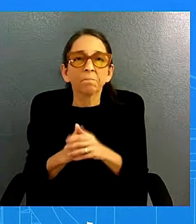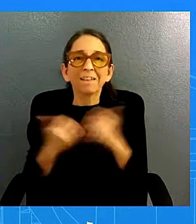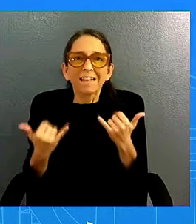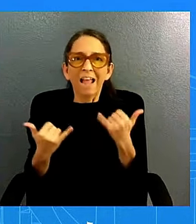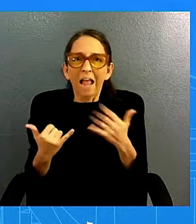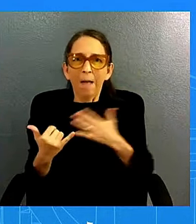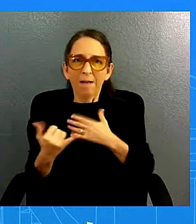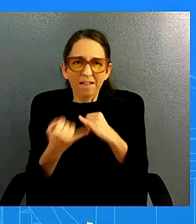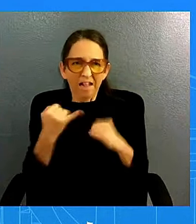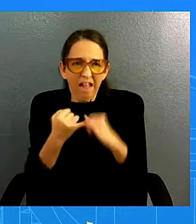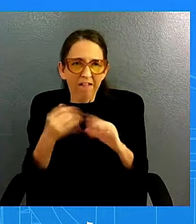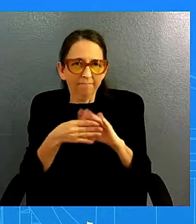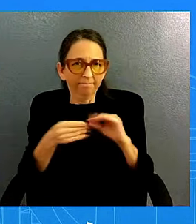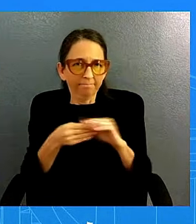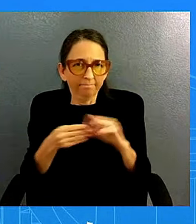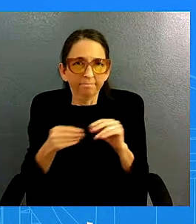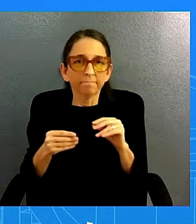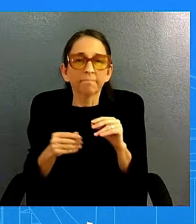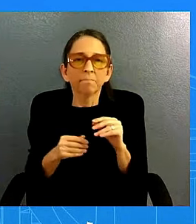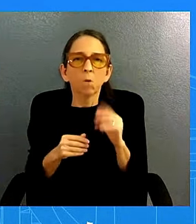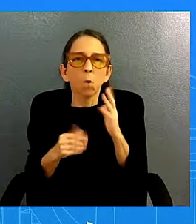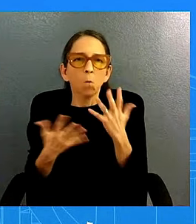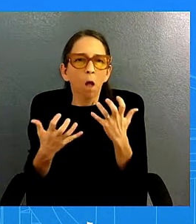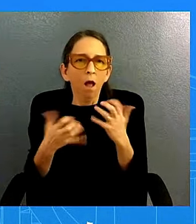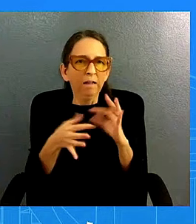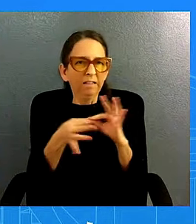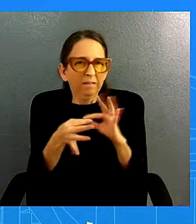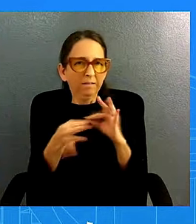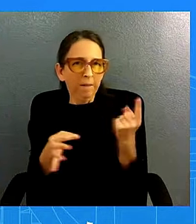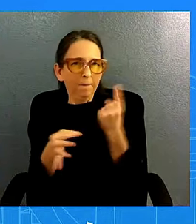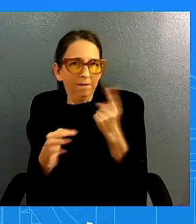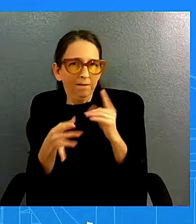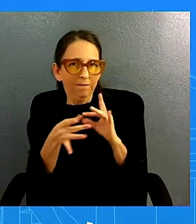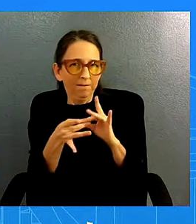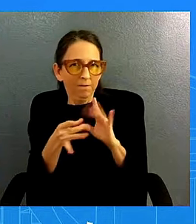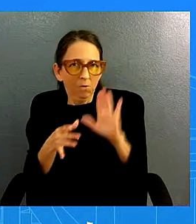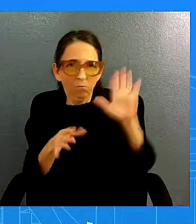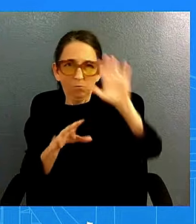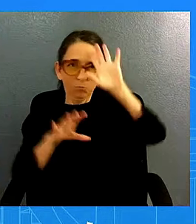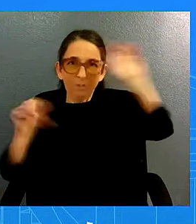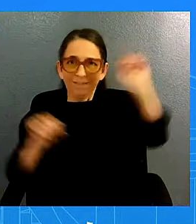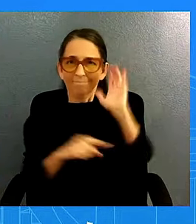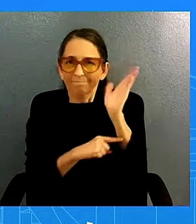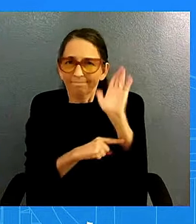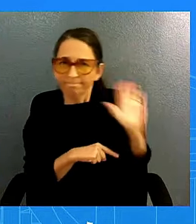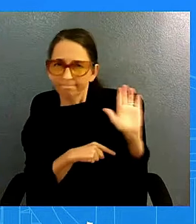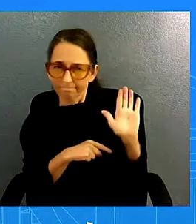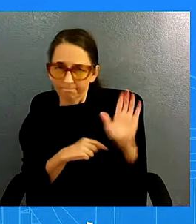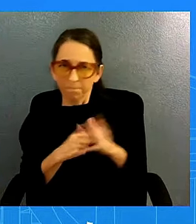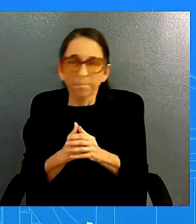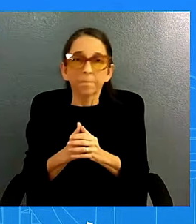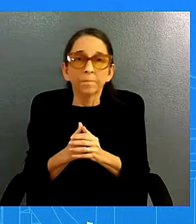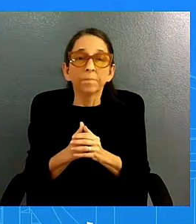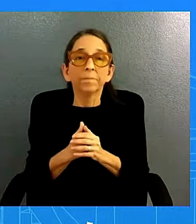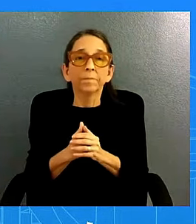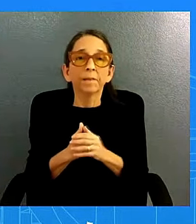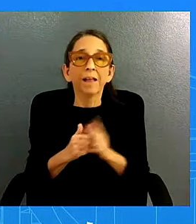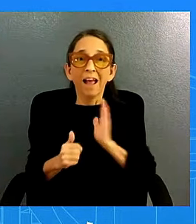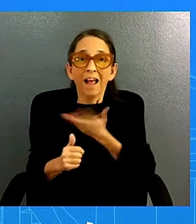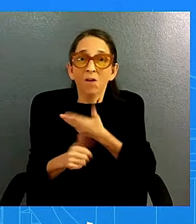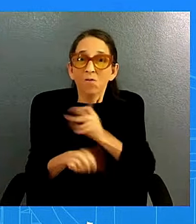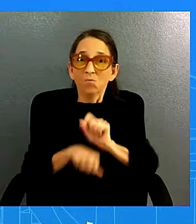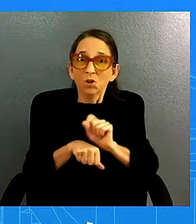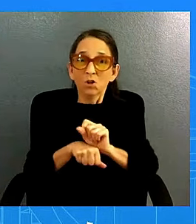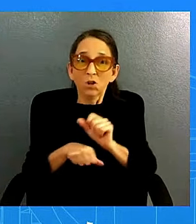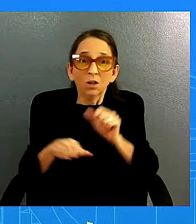to the president's speech uh today uh the the part about and you heard this from kareem our work is not done as he